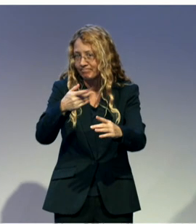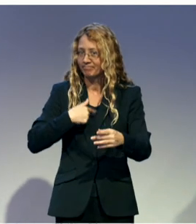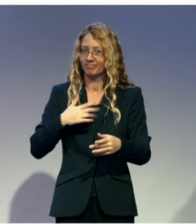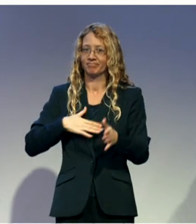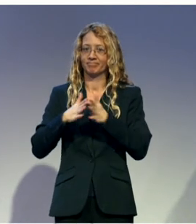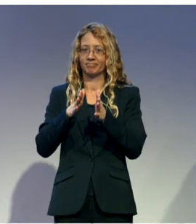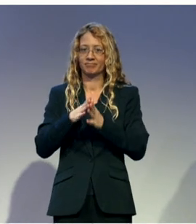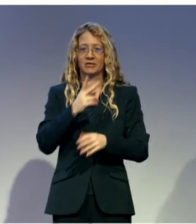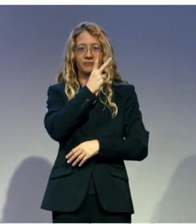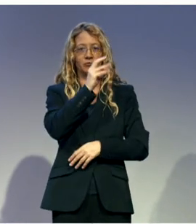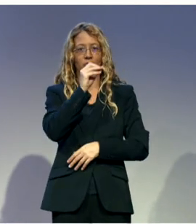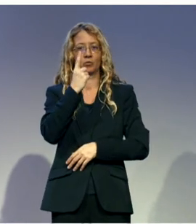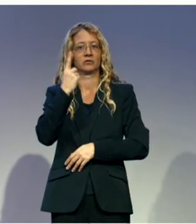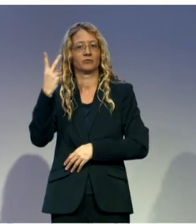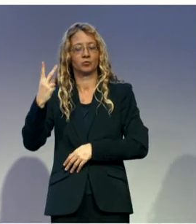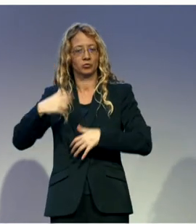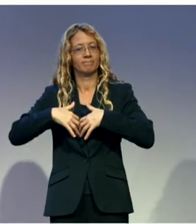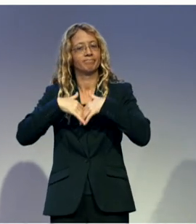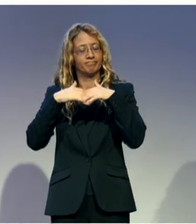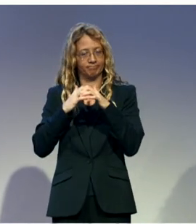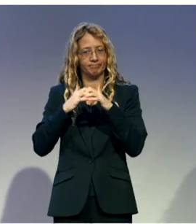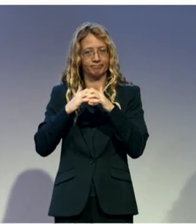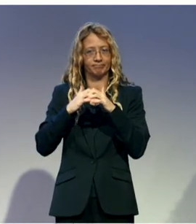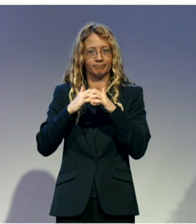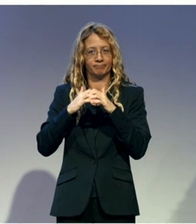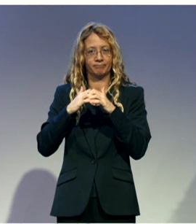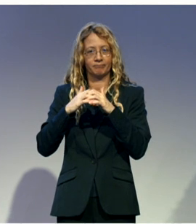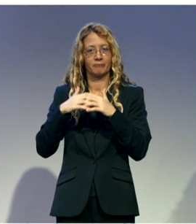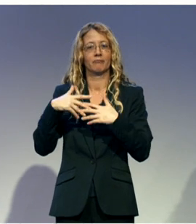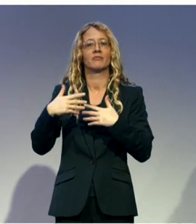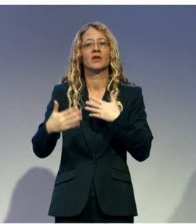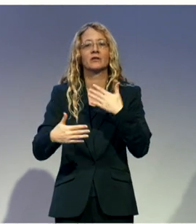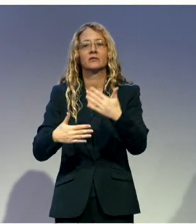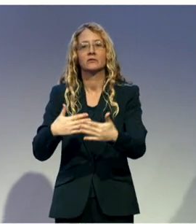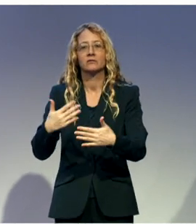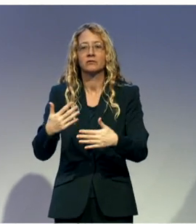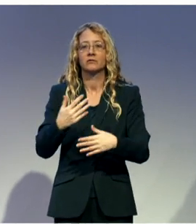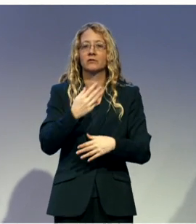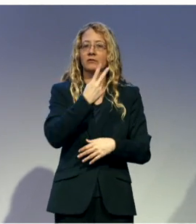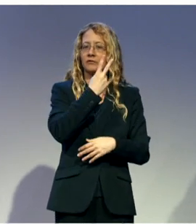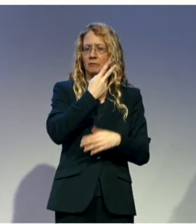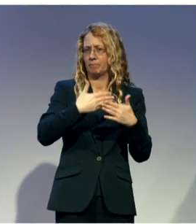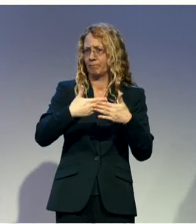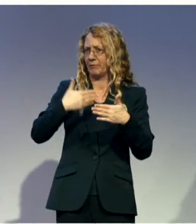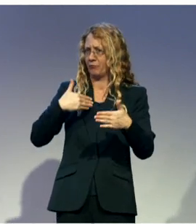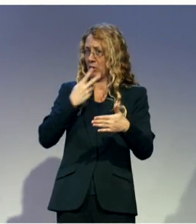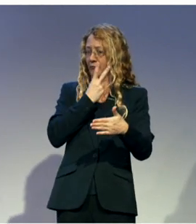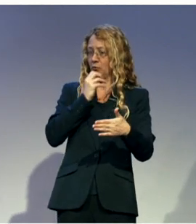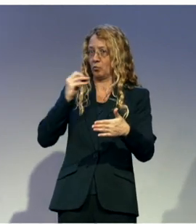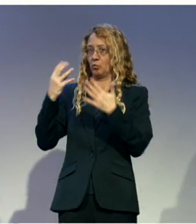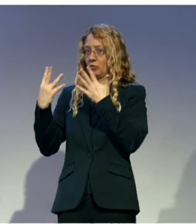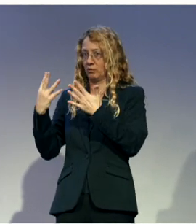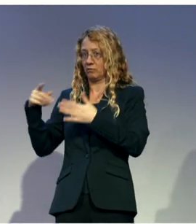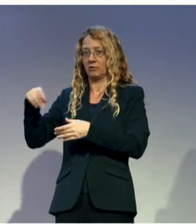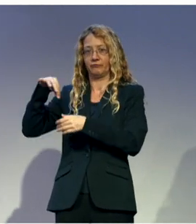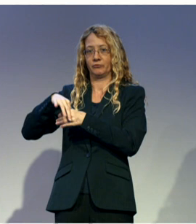post the 2009 elections that we had. Then I'll also talk about how